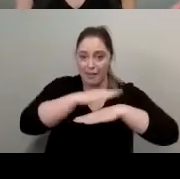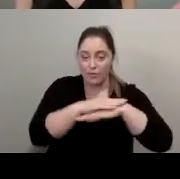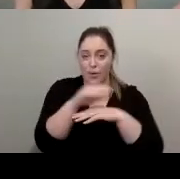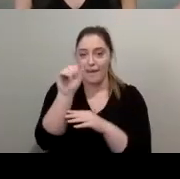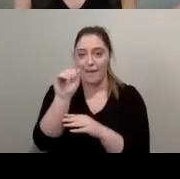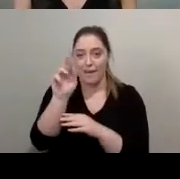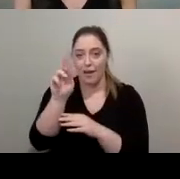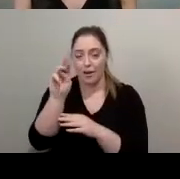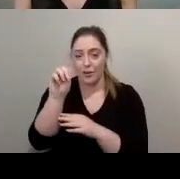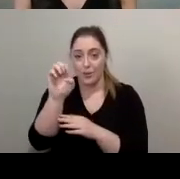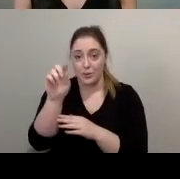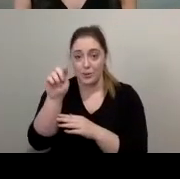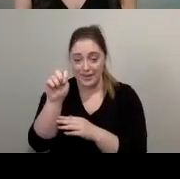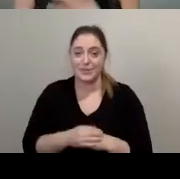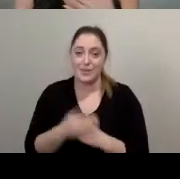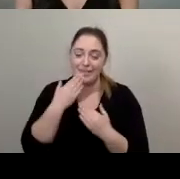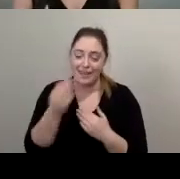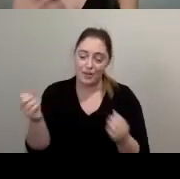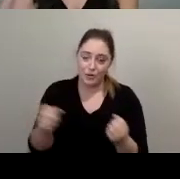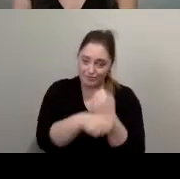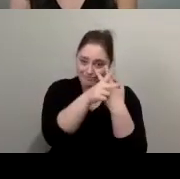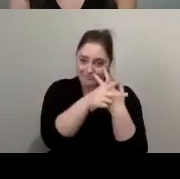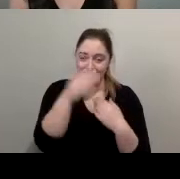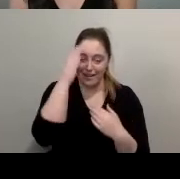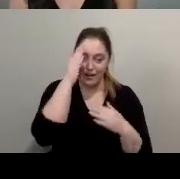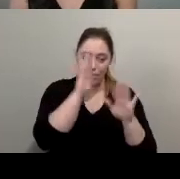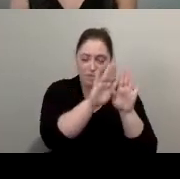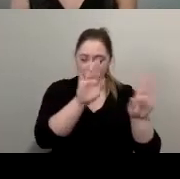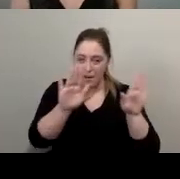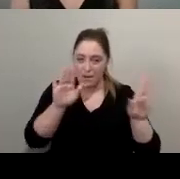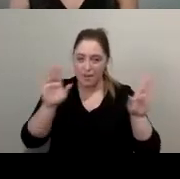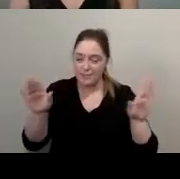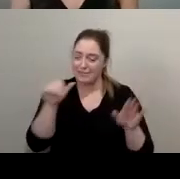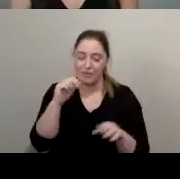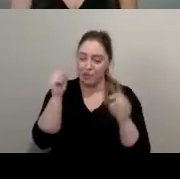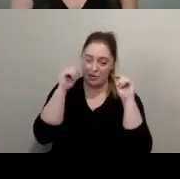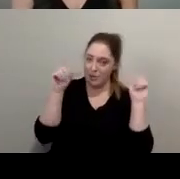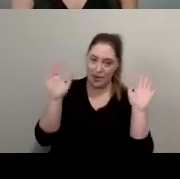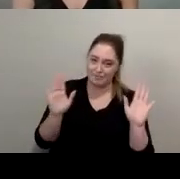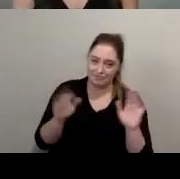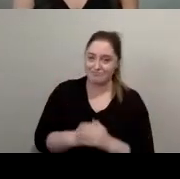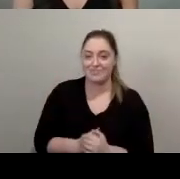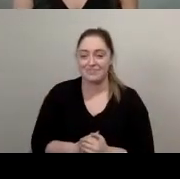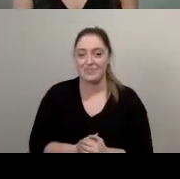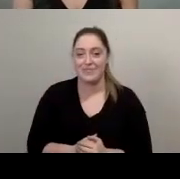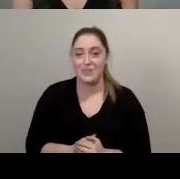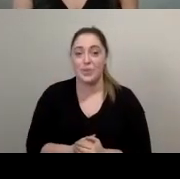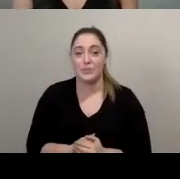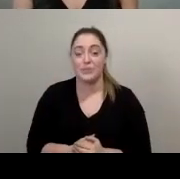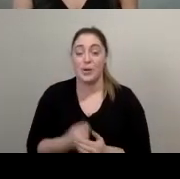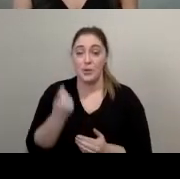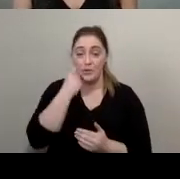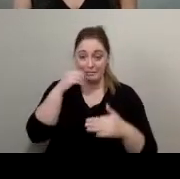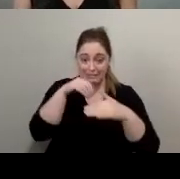that we're getting used to but you're probably not surprised anymore you may have noticed that when you entered you